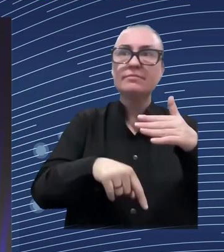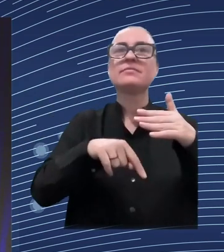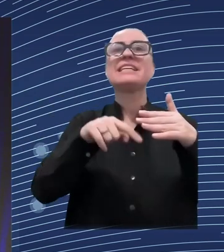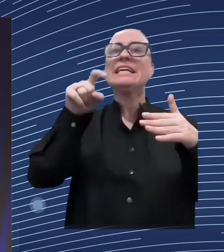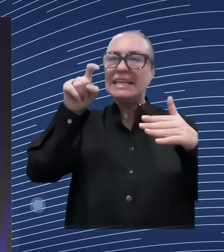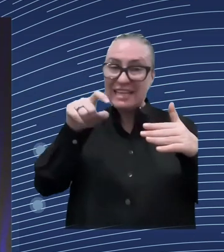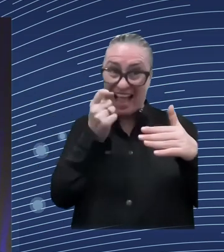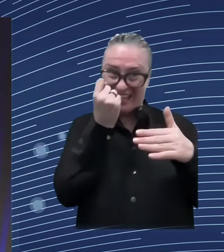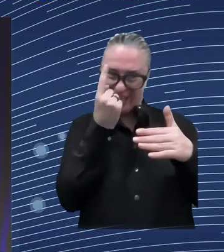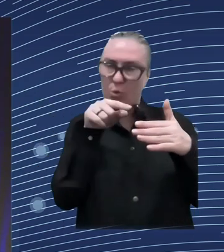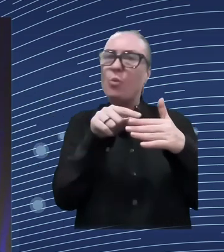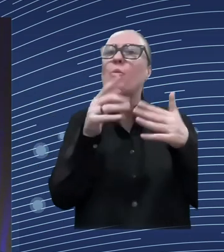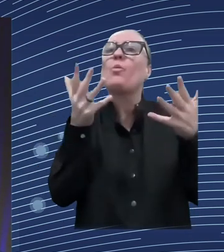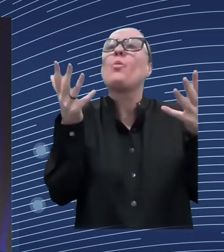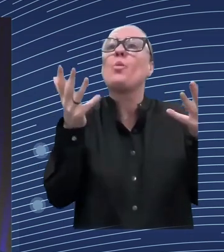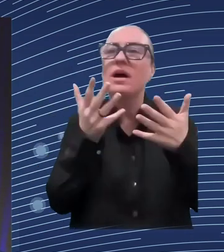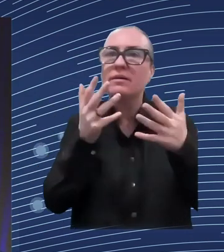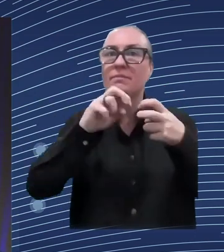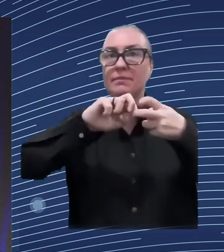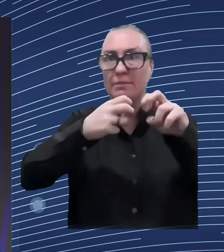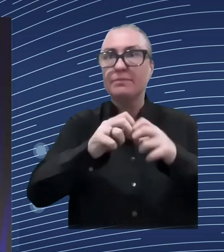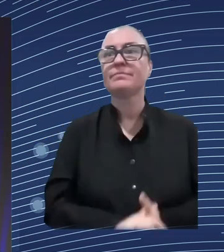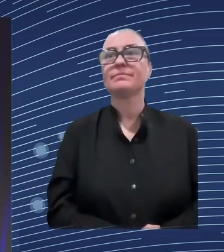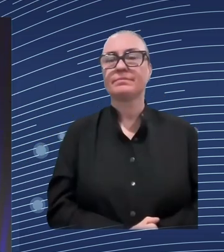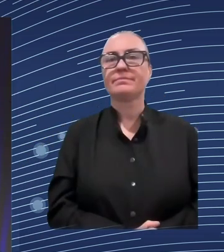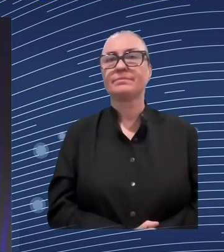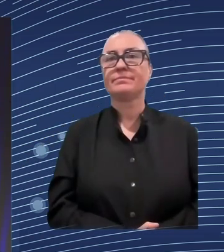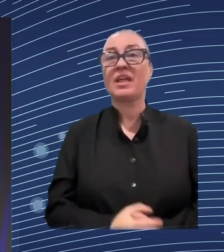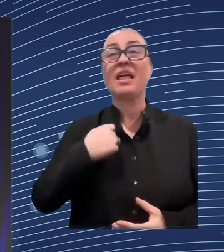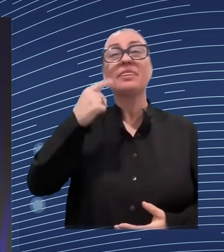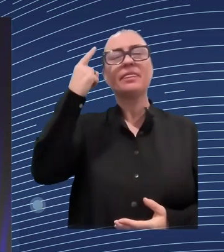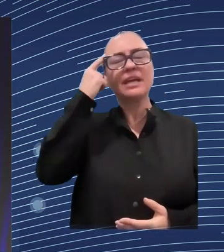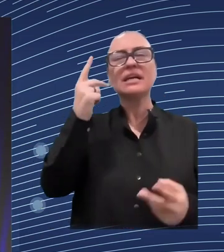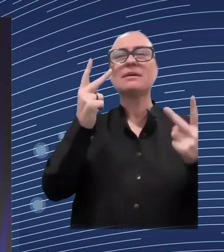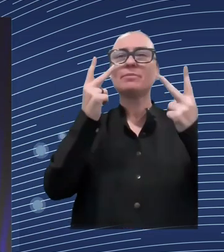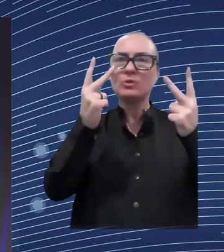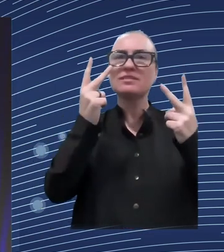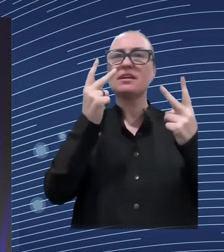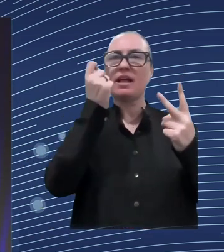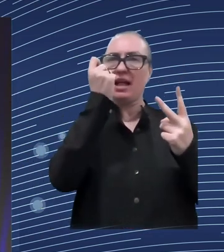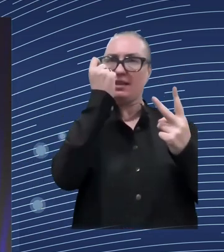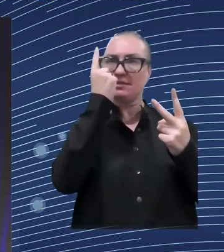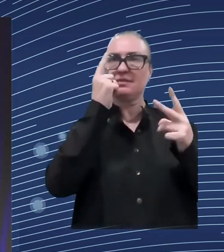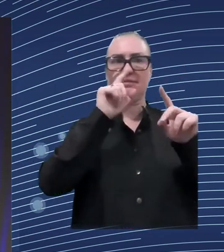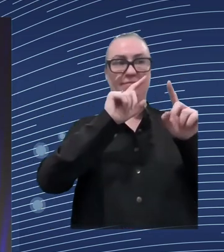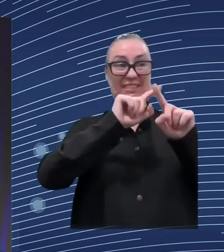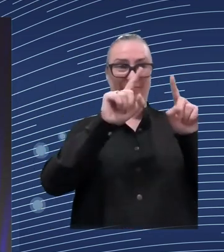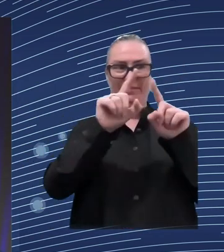You walked us through the different transition mechanisms and the